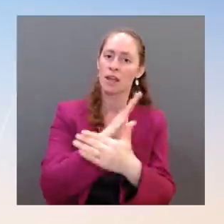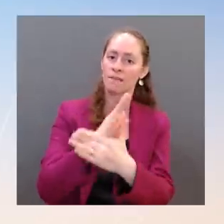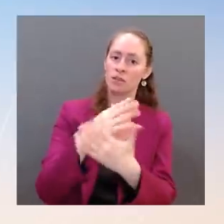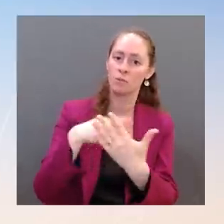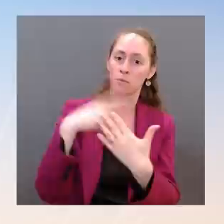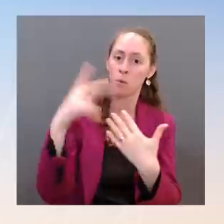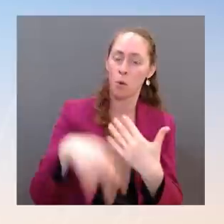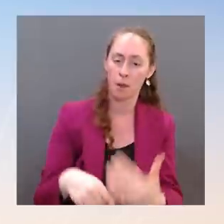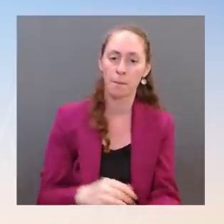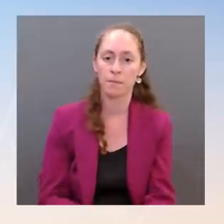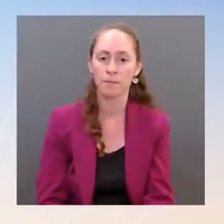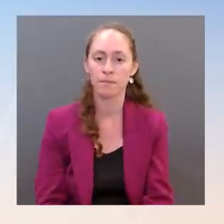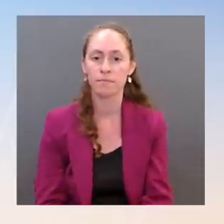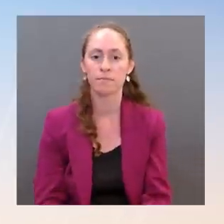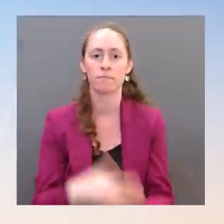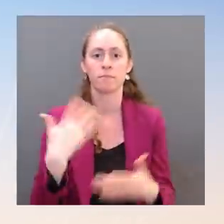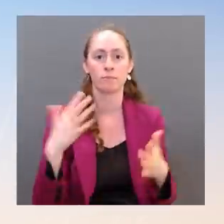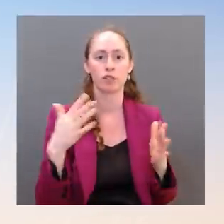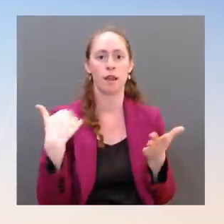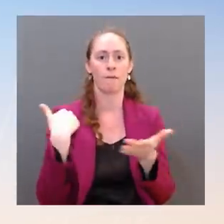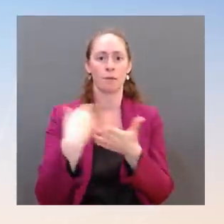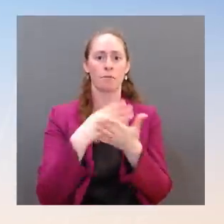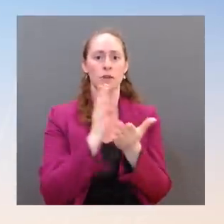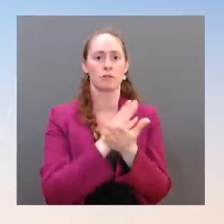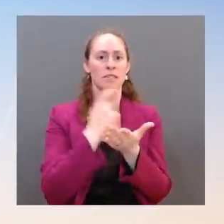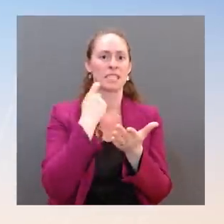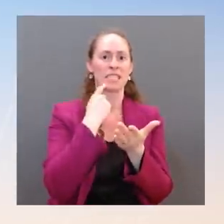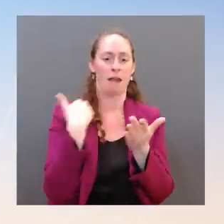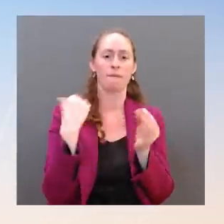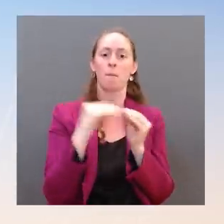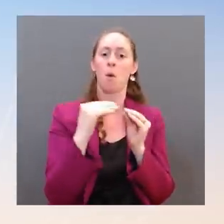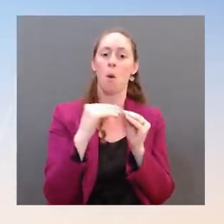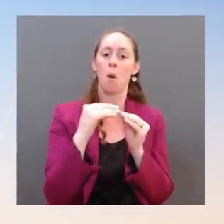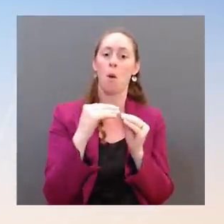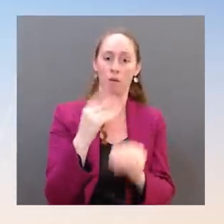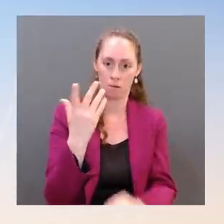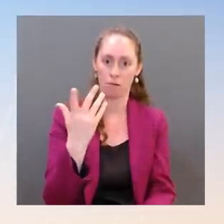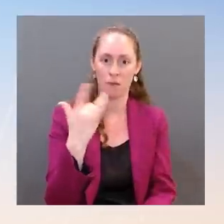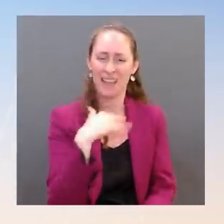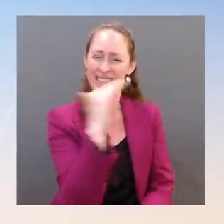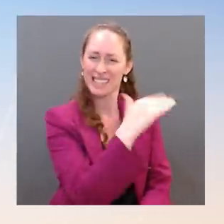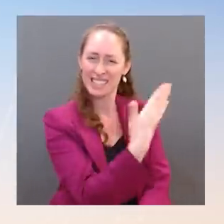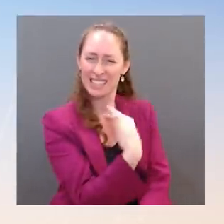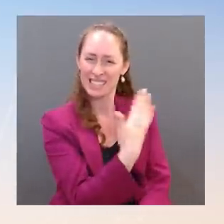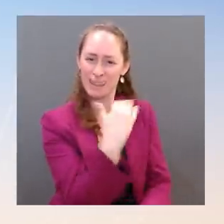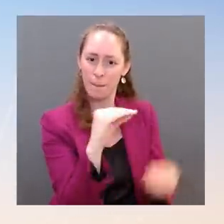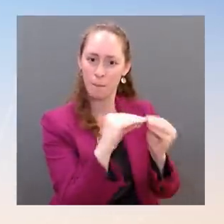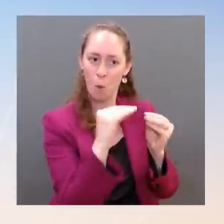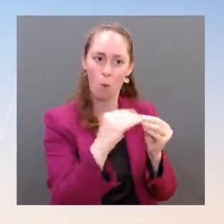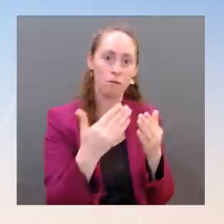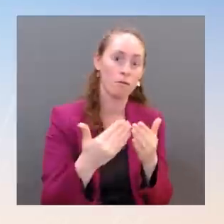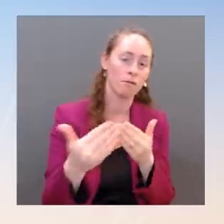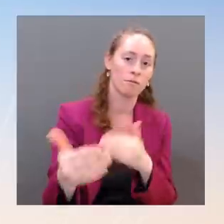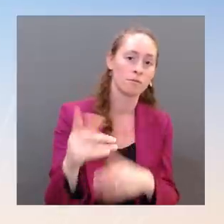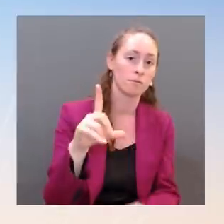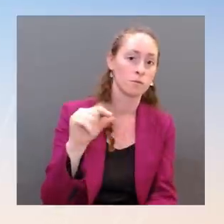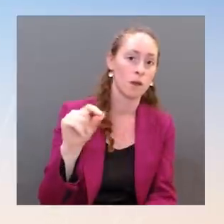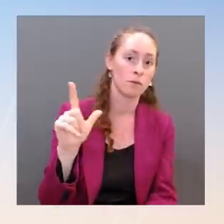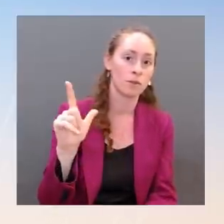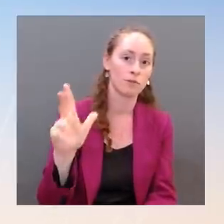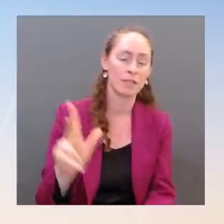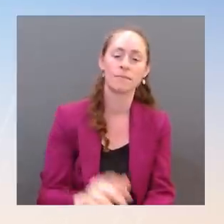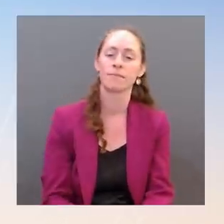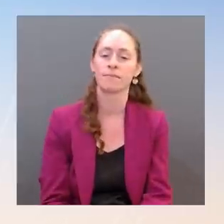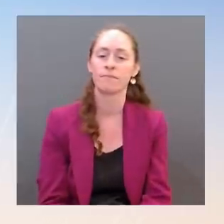he's calling for a significant increase in funding in his 2023 budget. He is calling for a $5 billion investment over